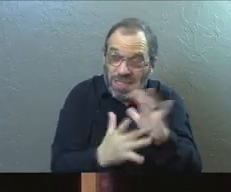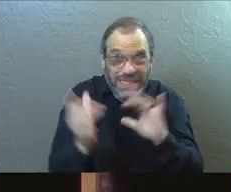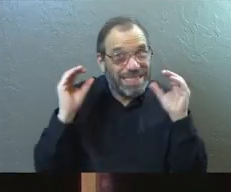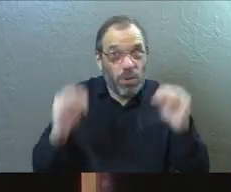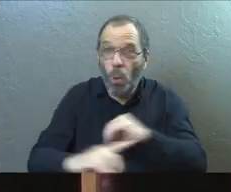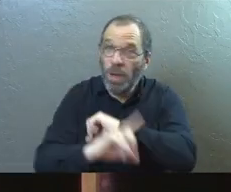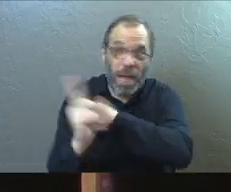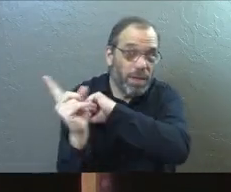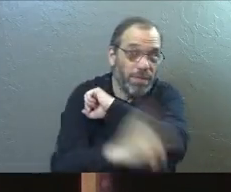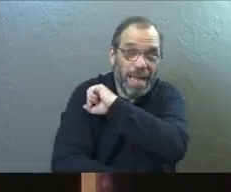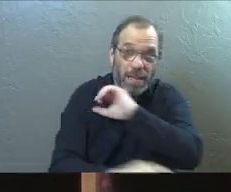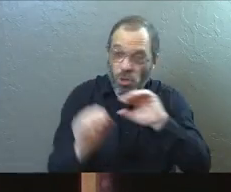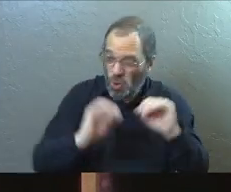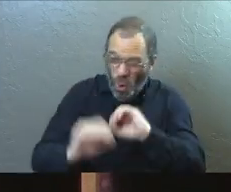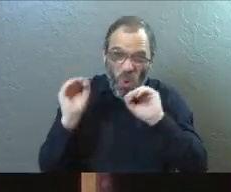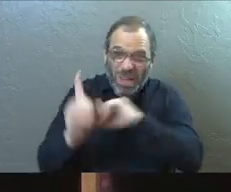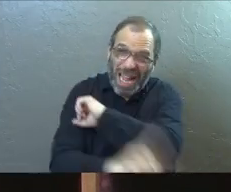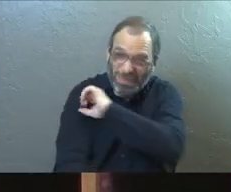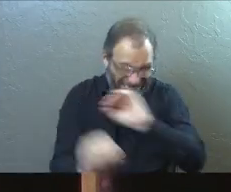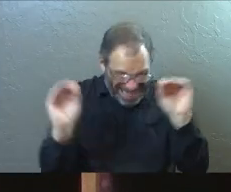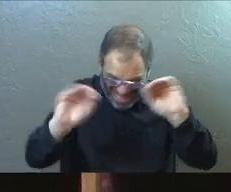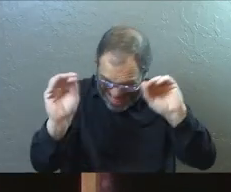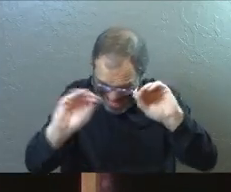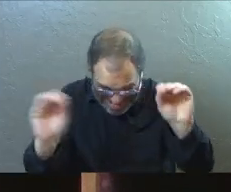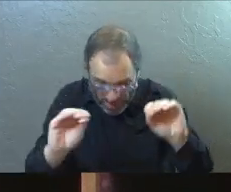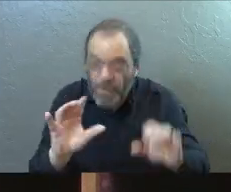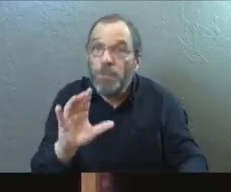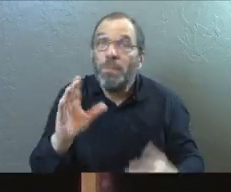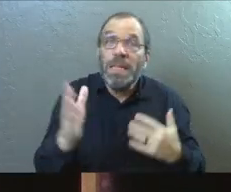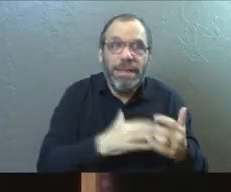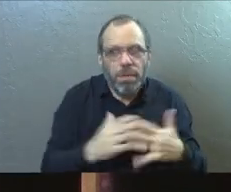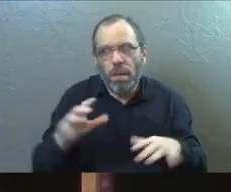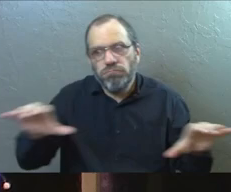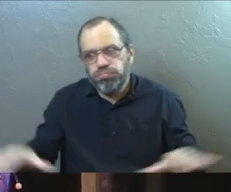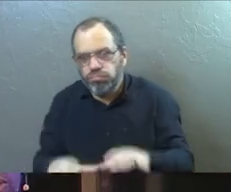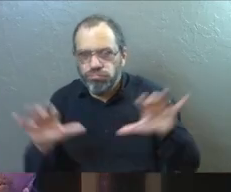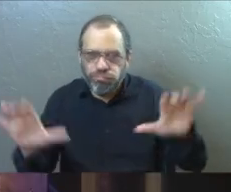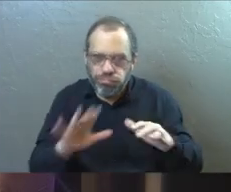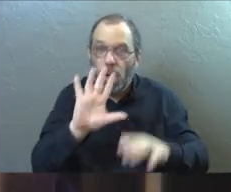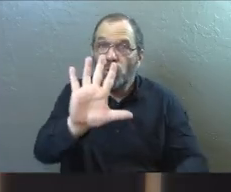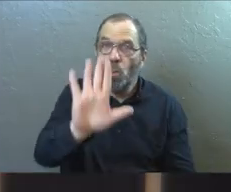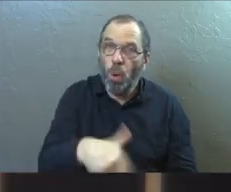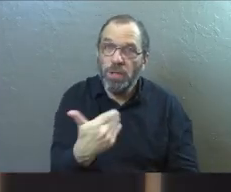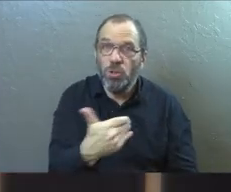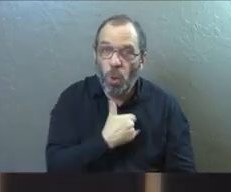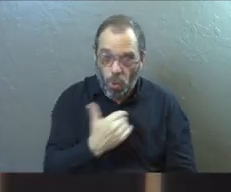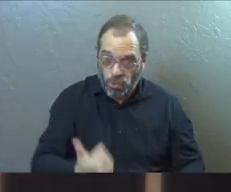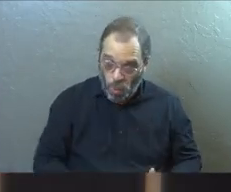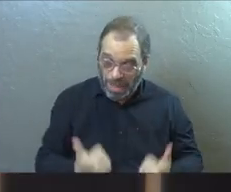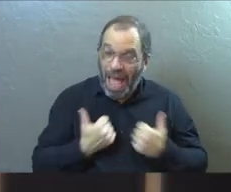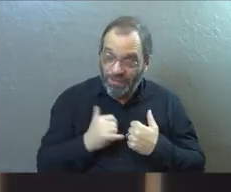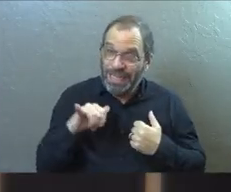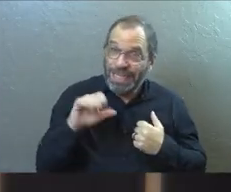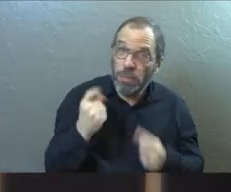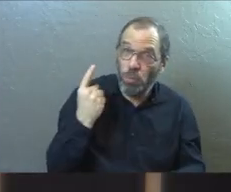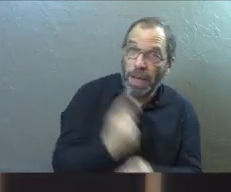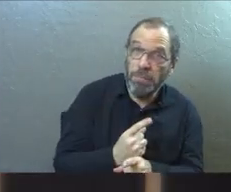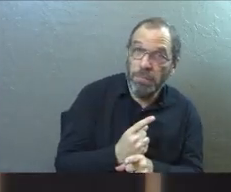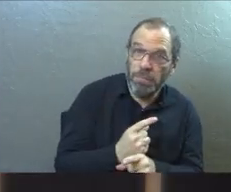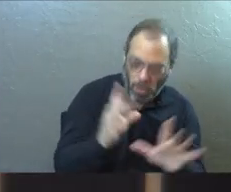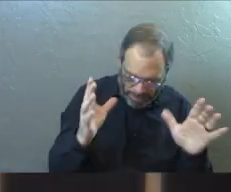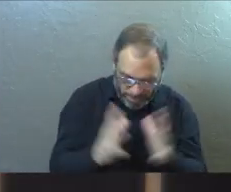Jesus. No condemnation at all. Even though there's work to do in your soul and in your life. Yes?